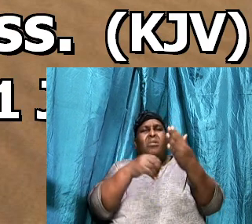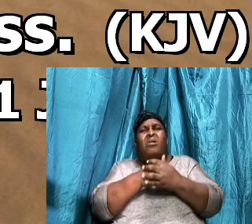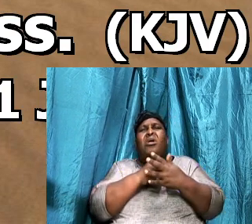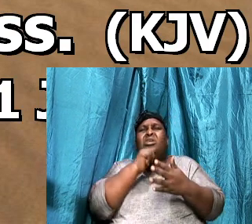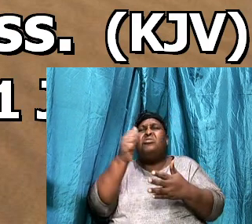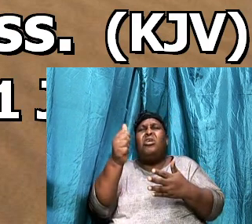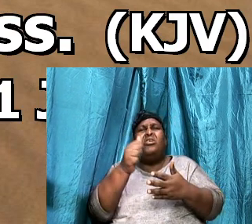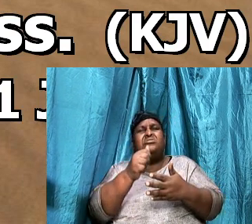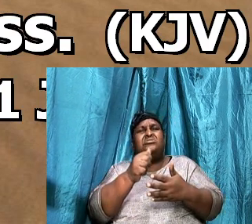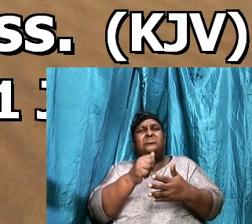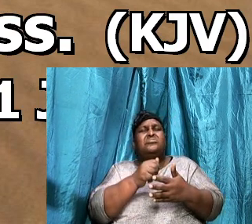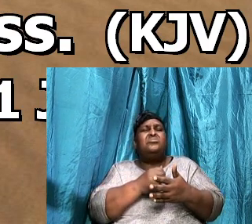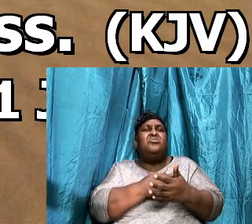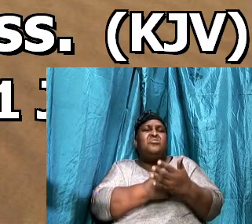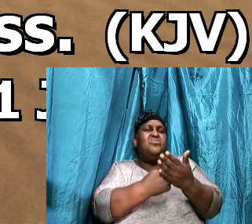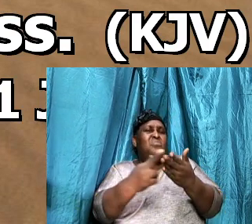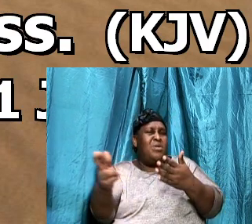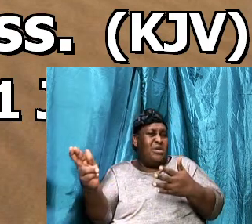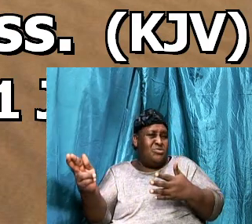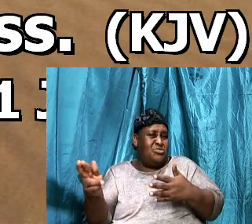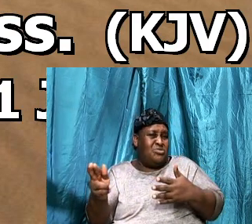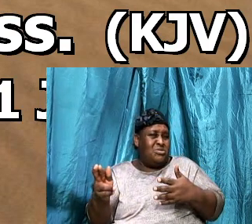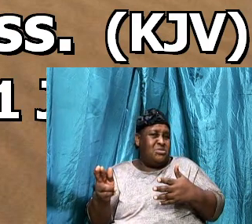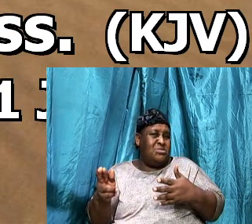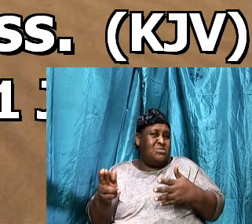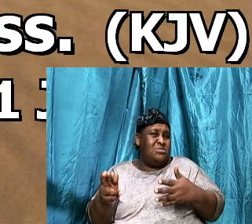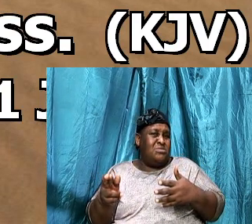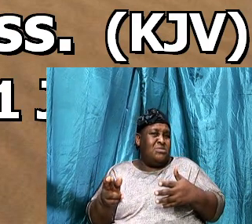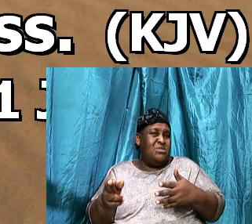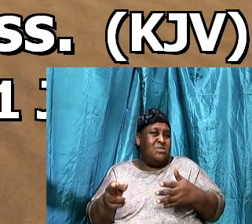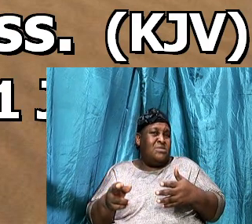saying, That if we sin, We become unrighteous,